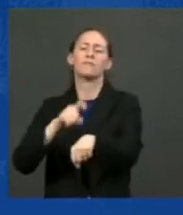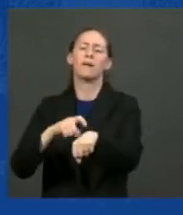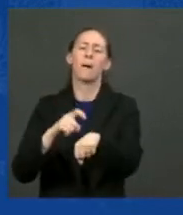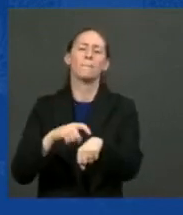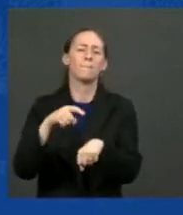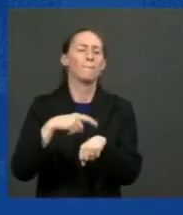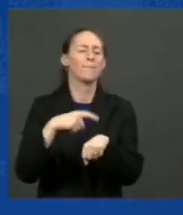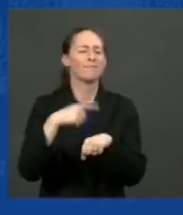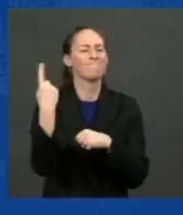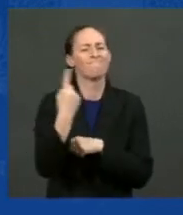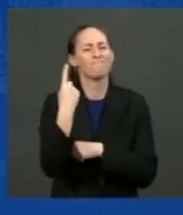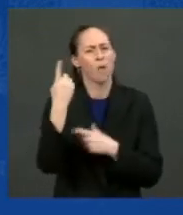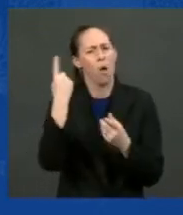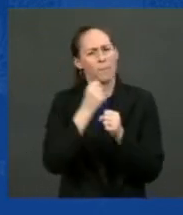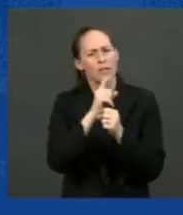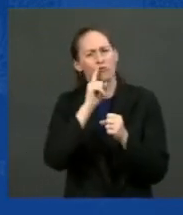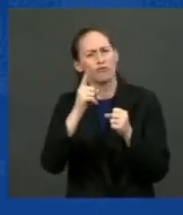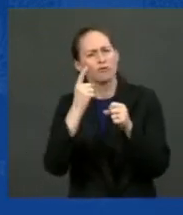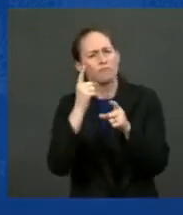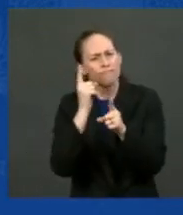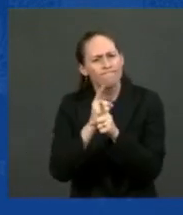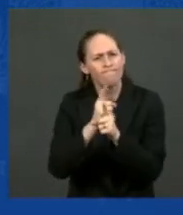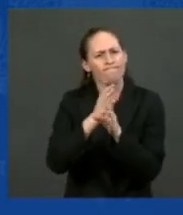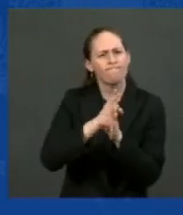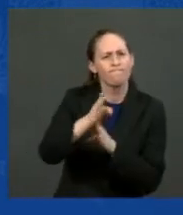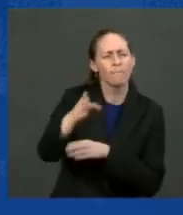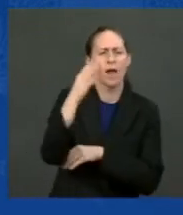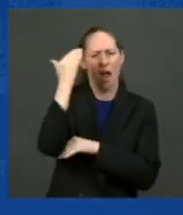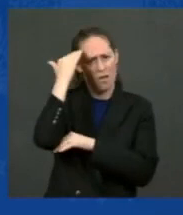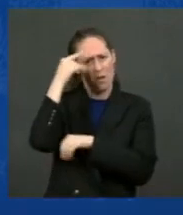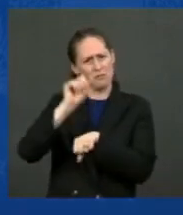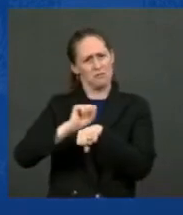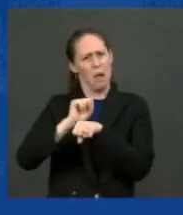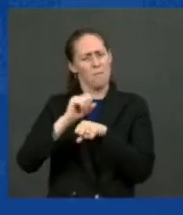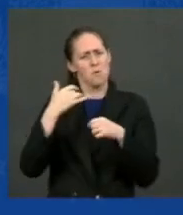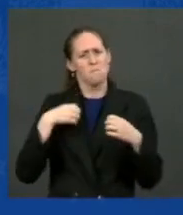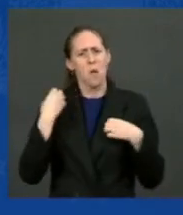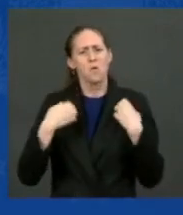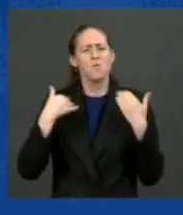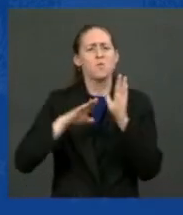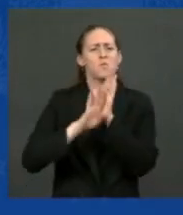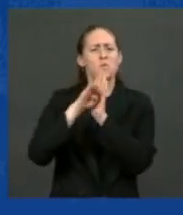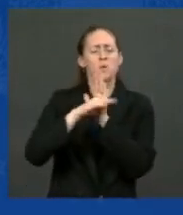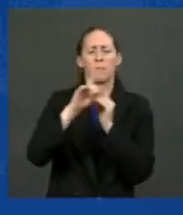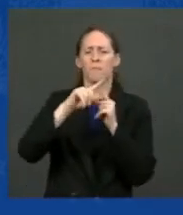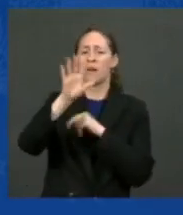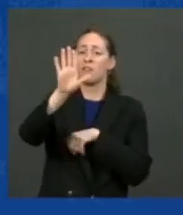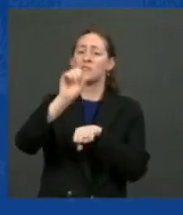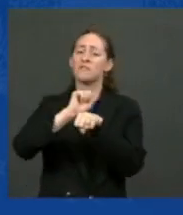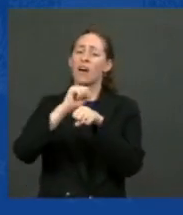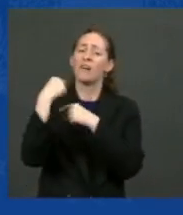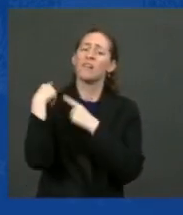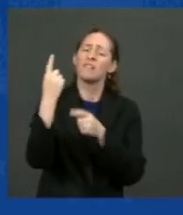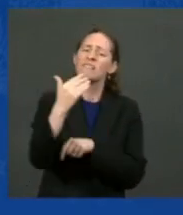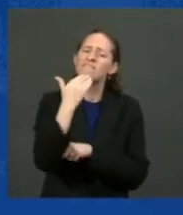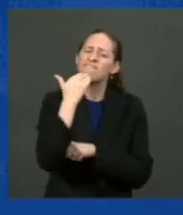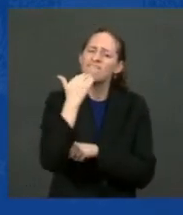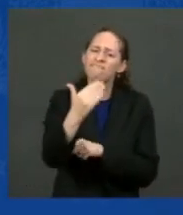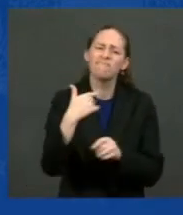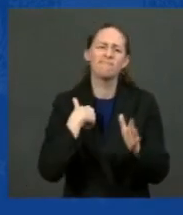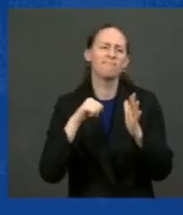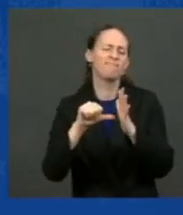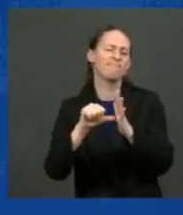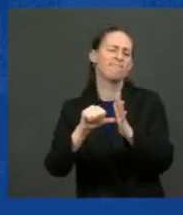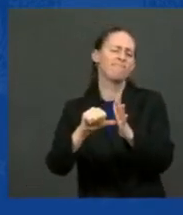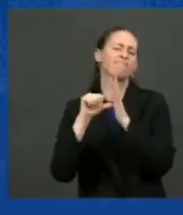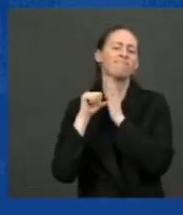had to be both emotional and best, I know. But you've done an incredible job. And I consider you one of my great friends. Thank you.